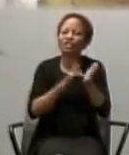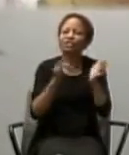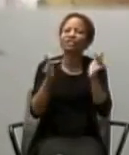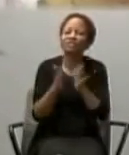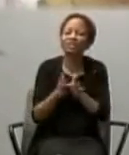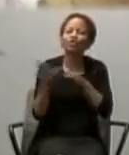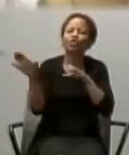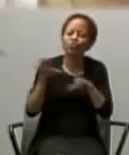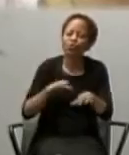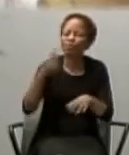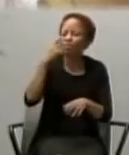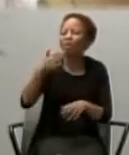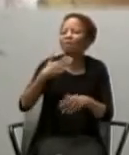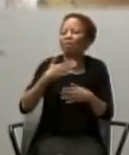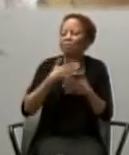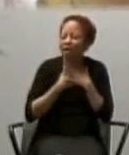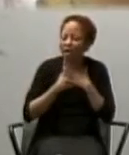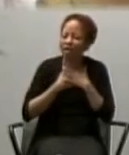for me.